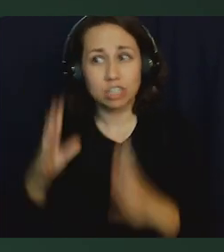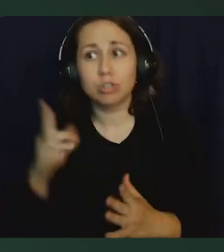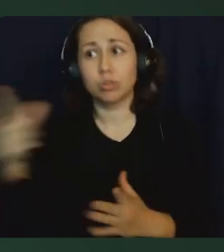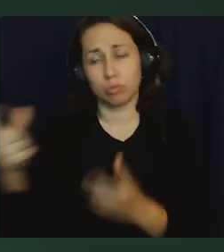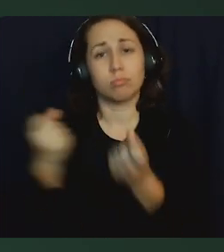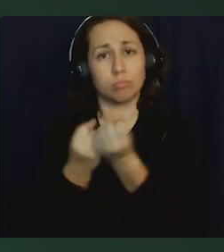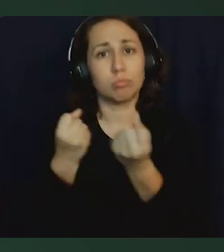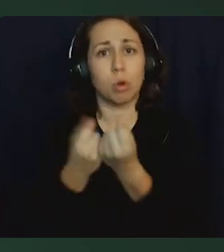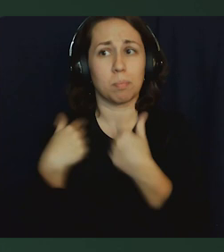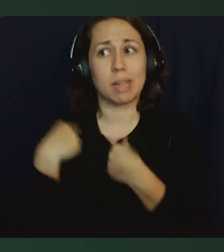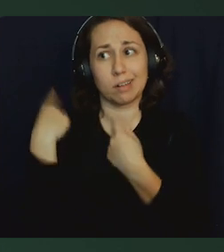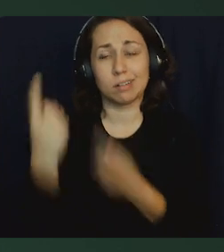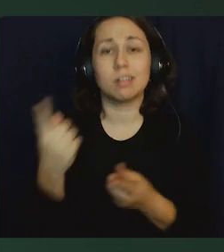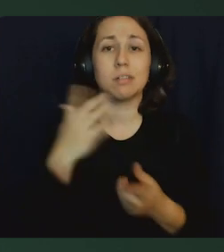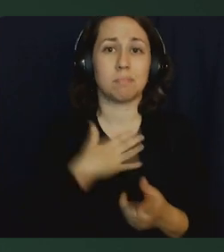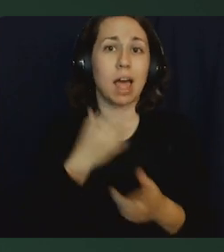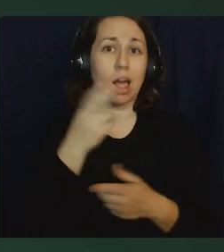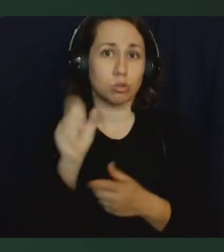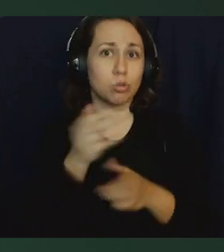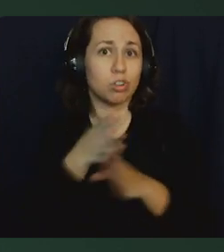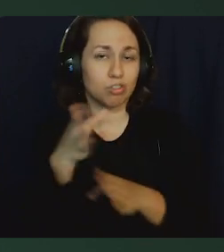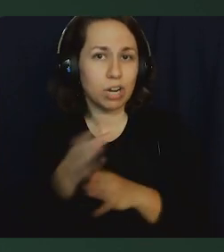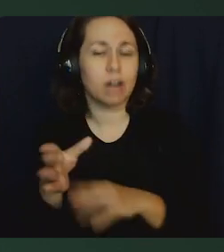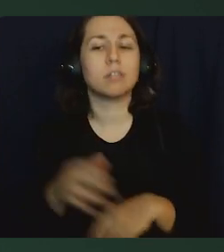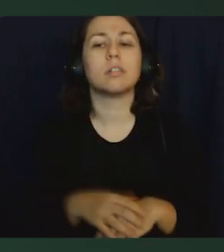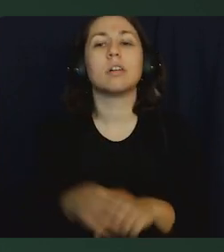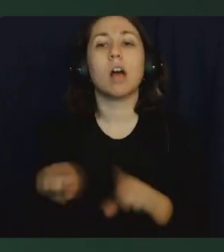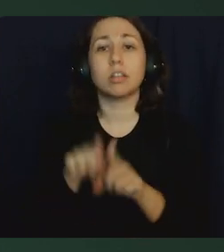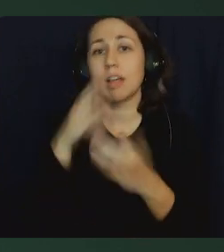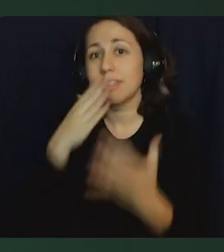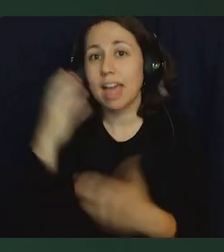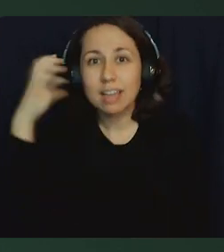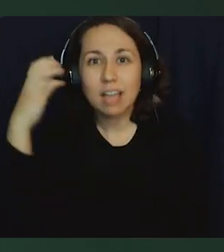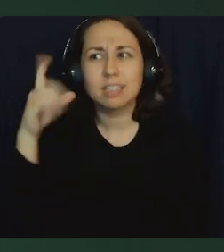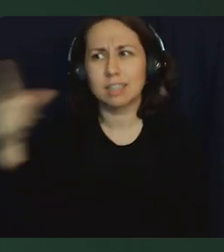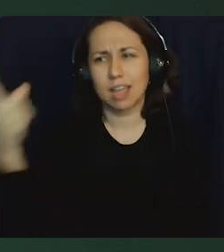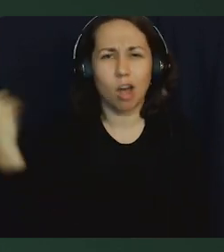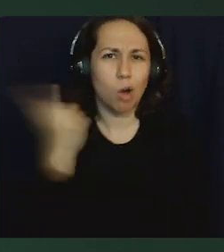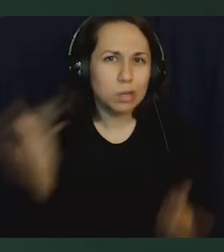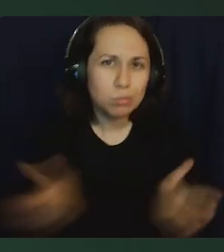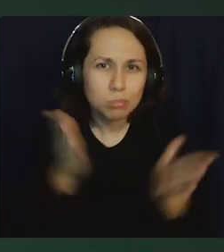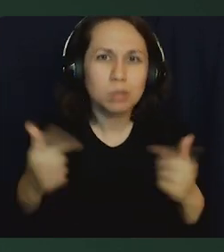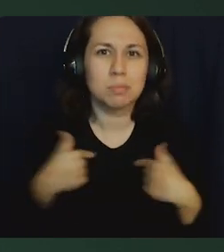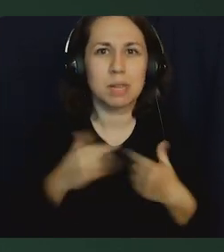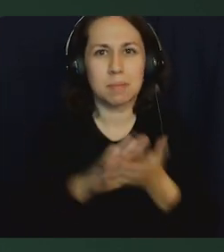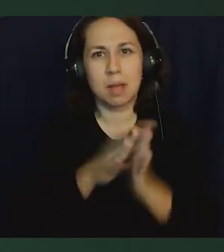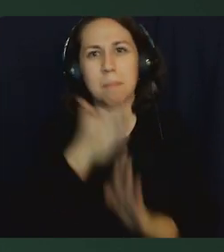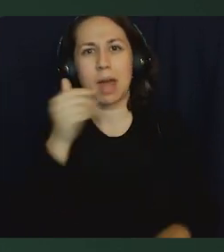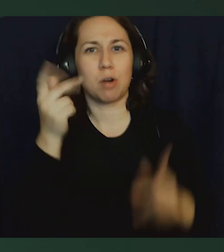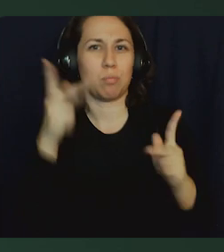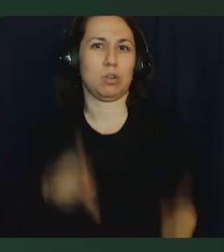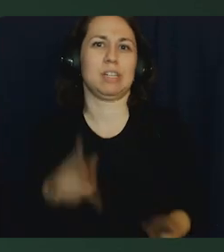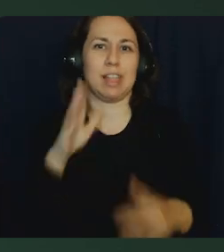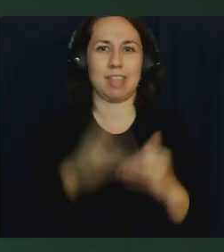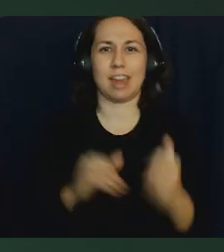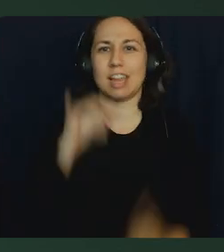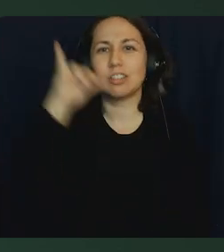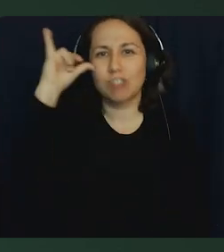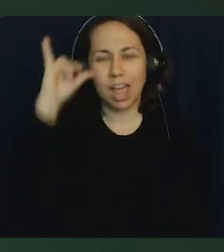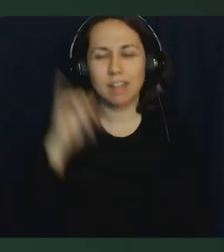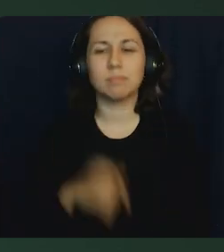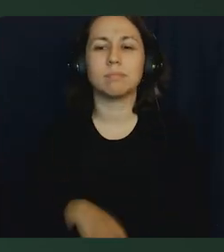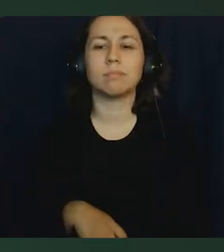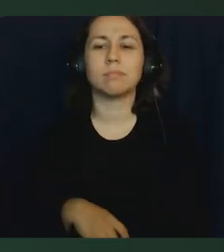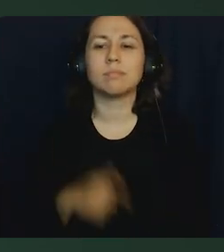attribute this honor to my parents and my teachers who have accompanied me throughout this high school career. I would also like to thank my cousins who have persistently